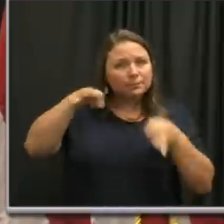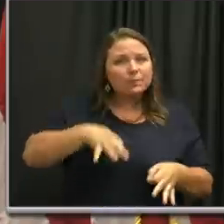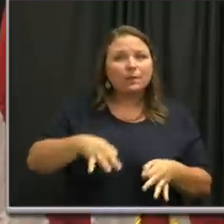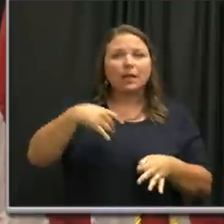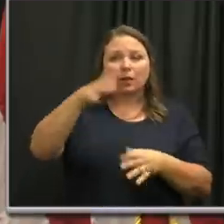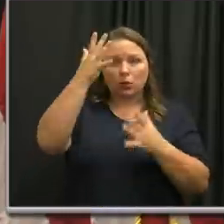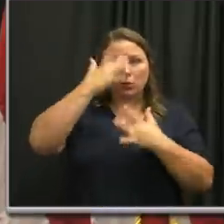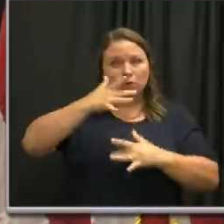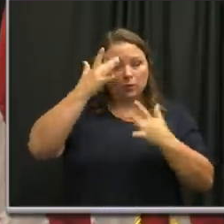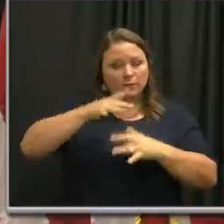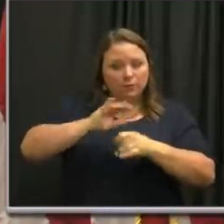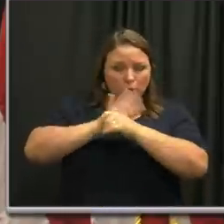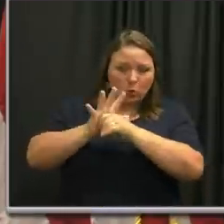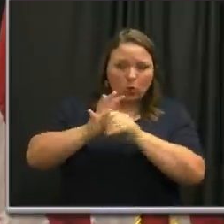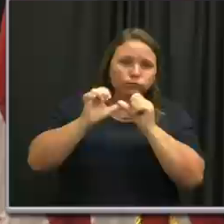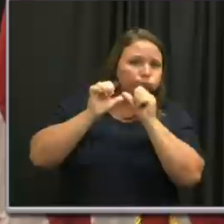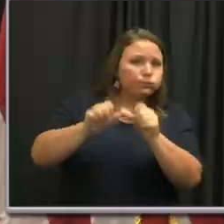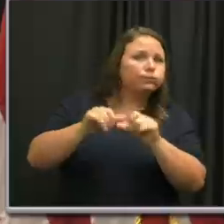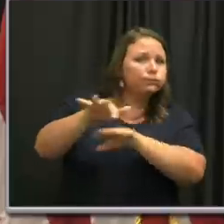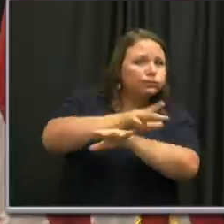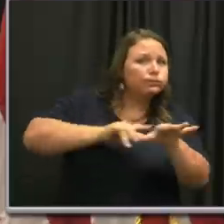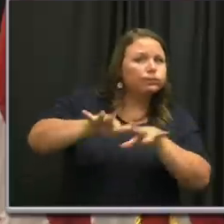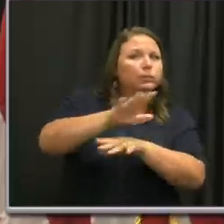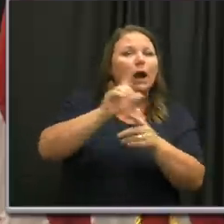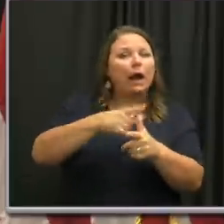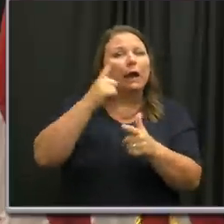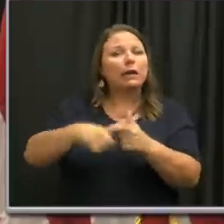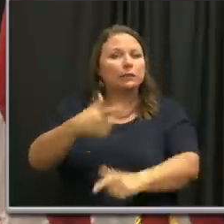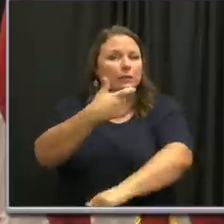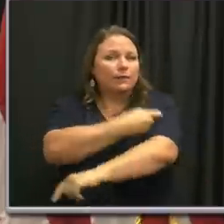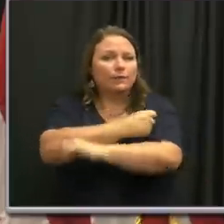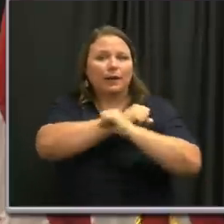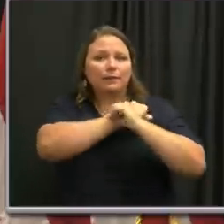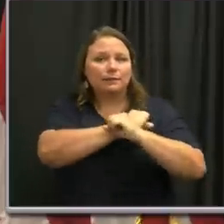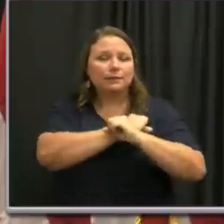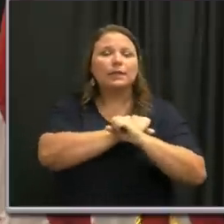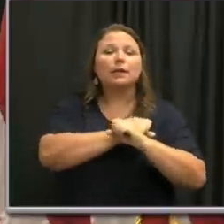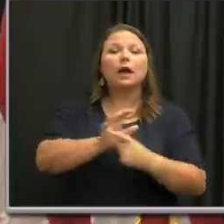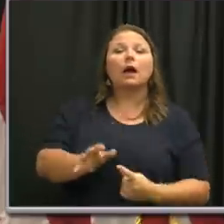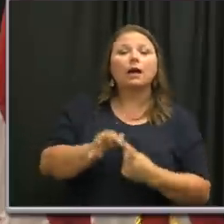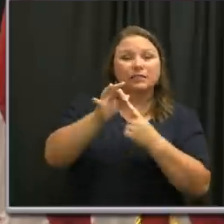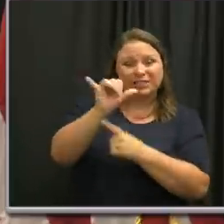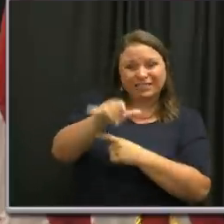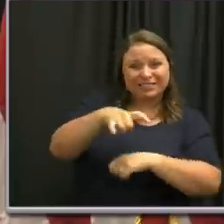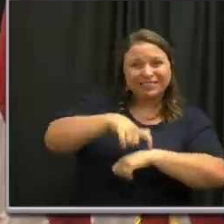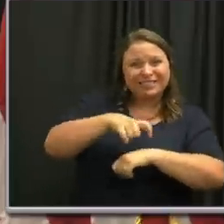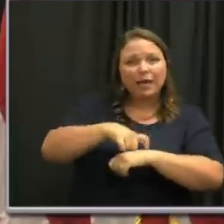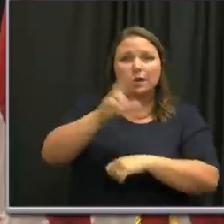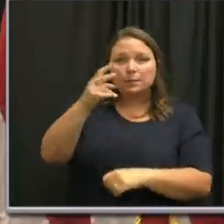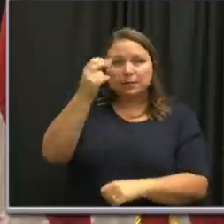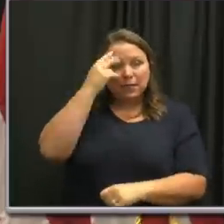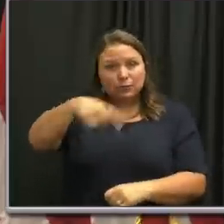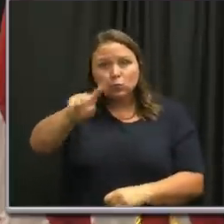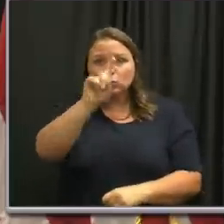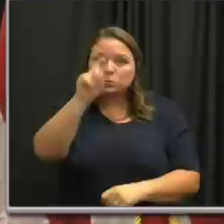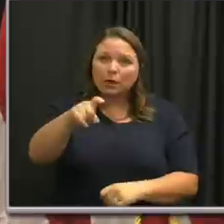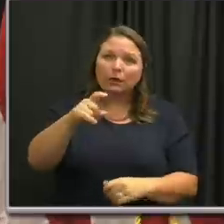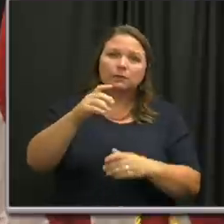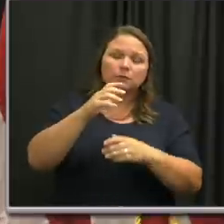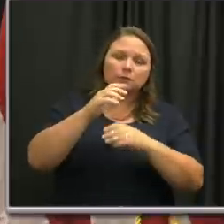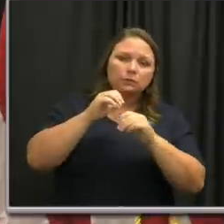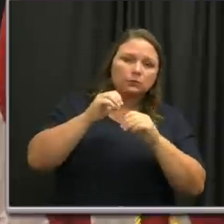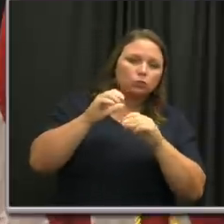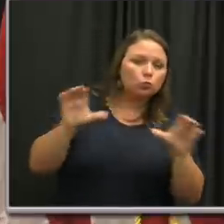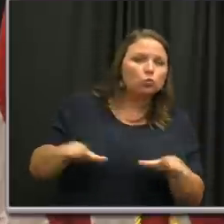be with us until a vaccine is widely available. Until then, every Nashvillian has a duty to practice healthy habits